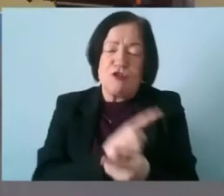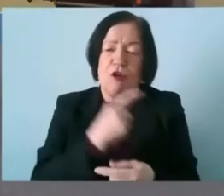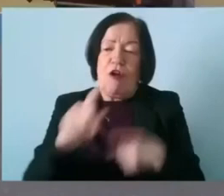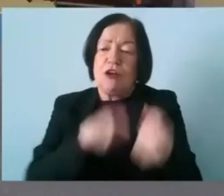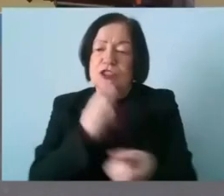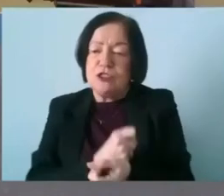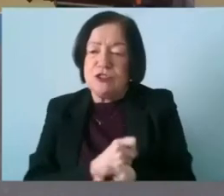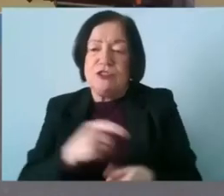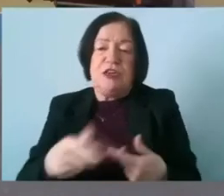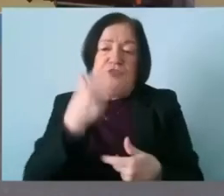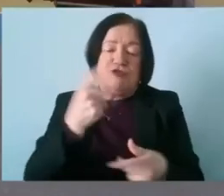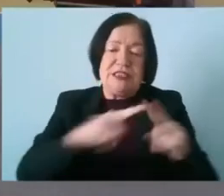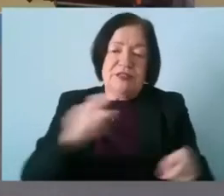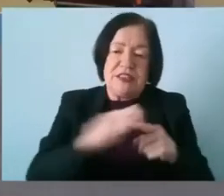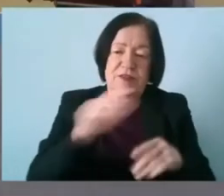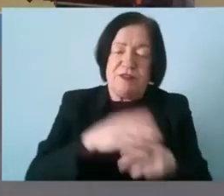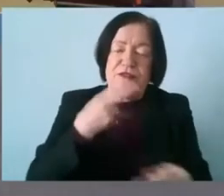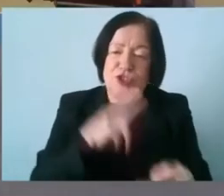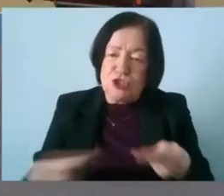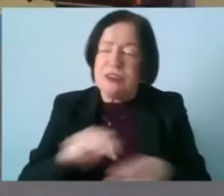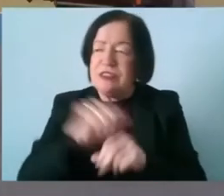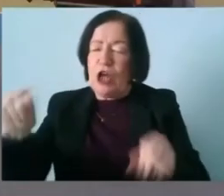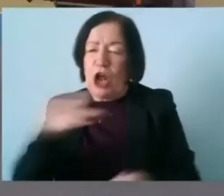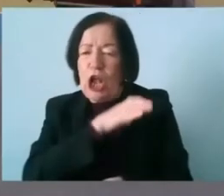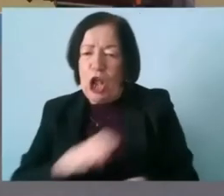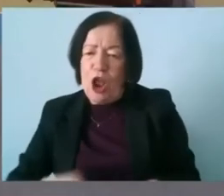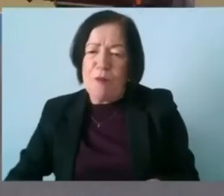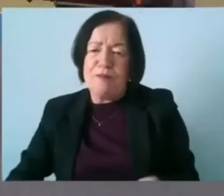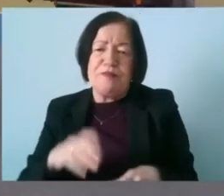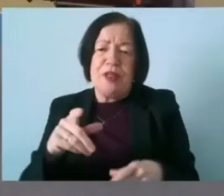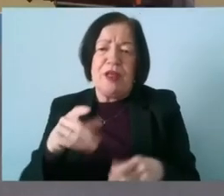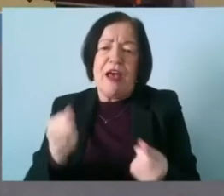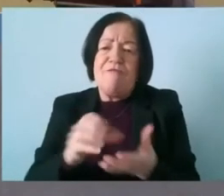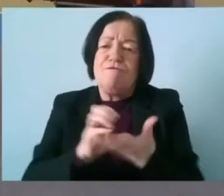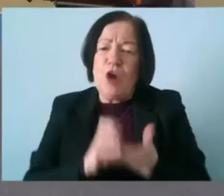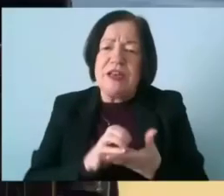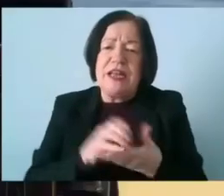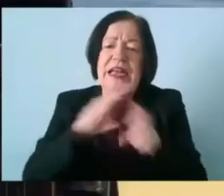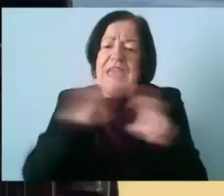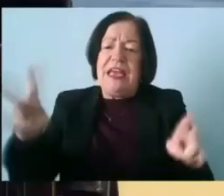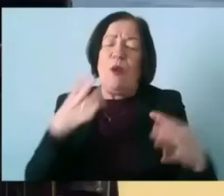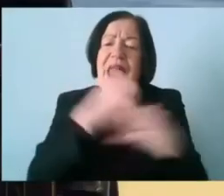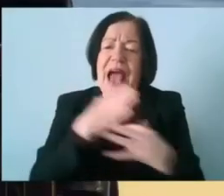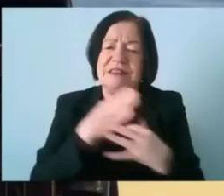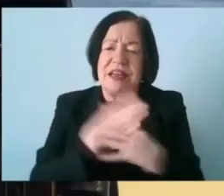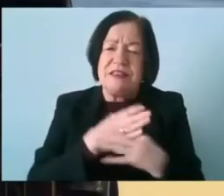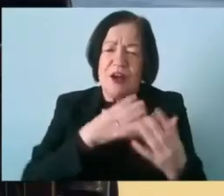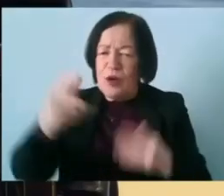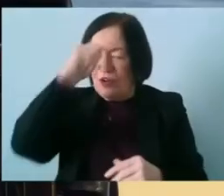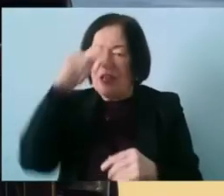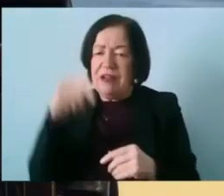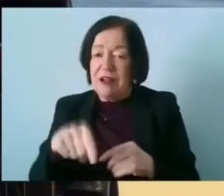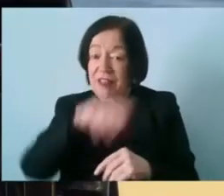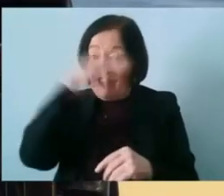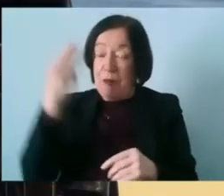three different types of insurance if they decide to play with all their clubs um you've also got the funding you've got the equal access to facilities what do you think are some of the are they the main